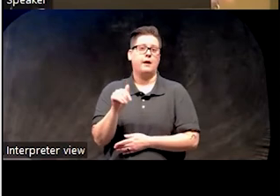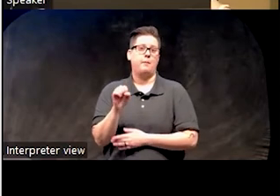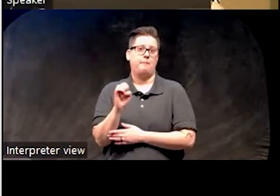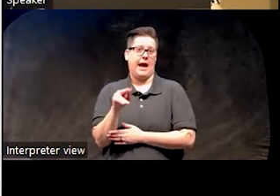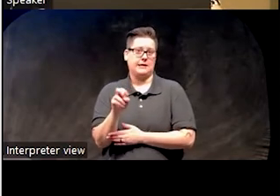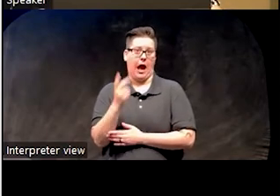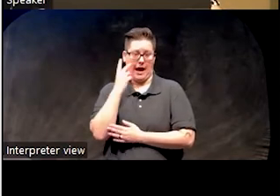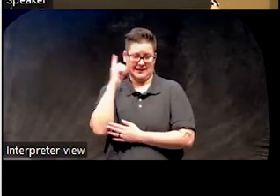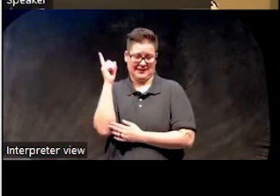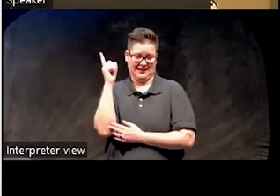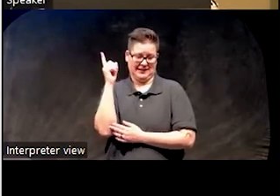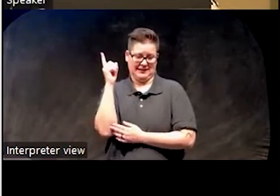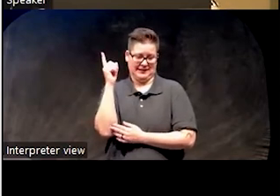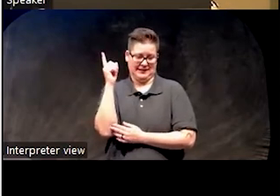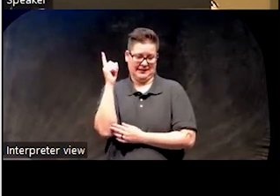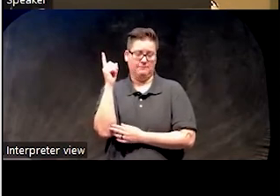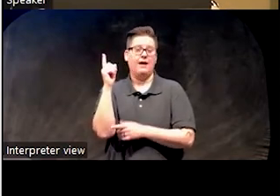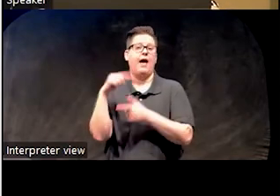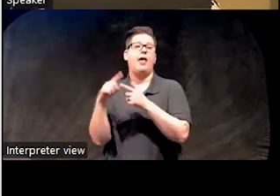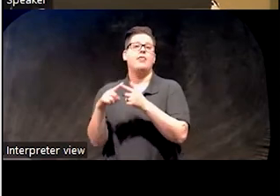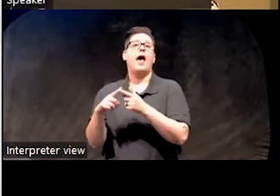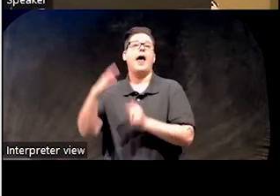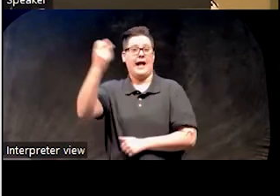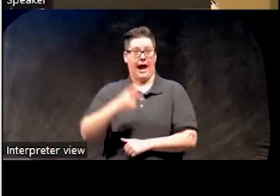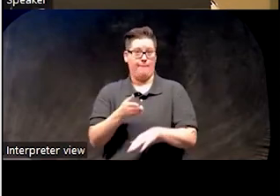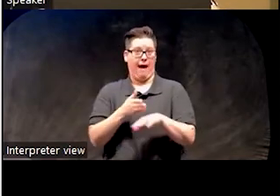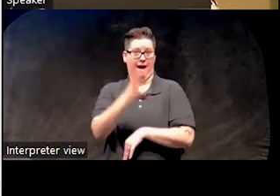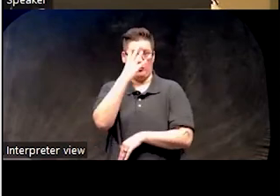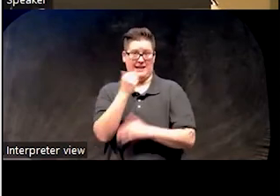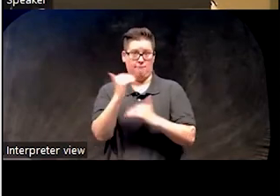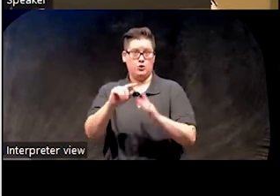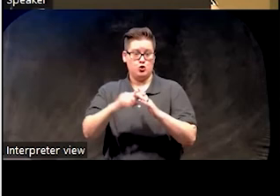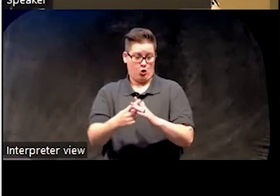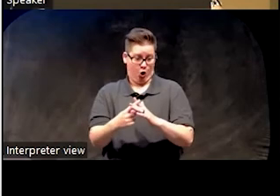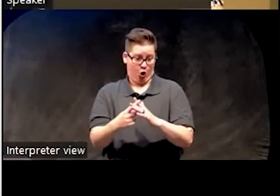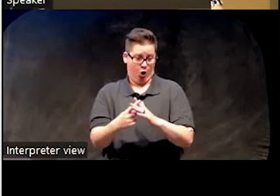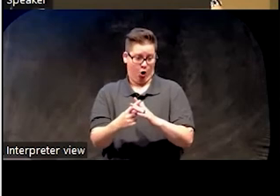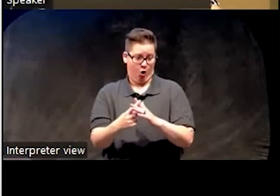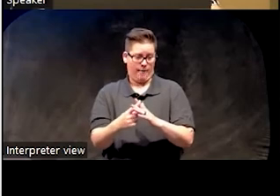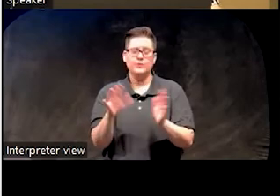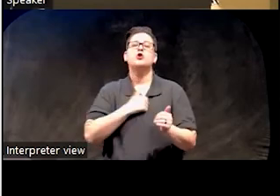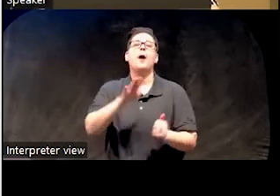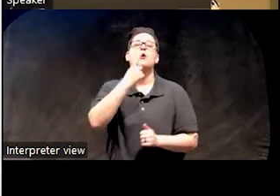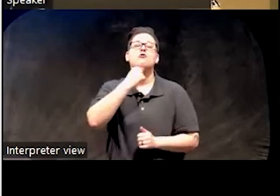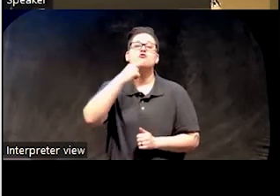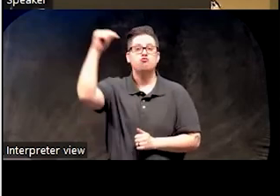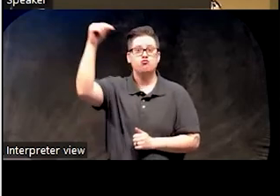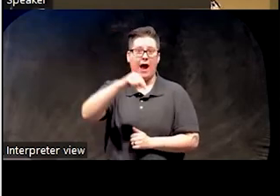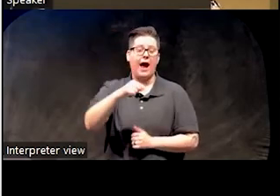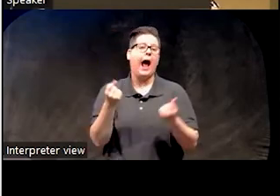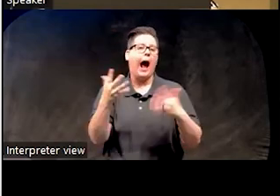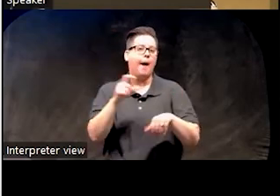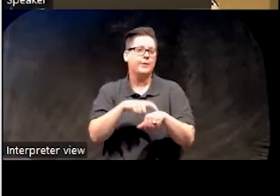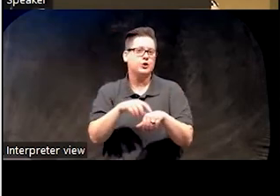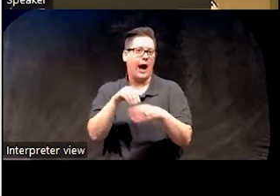you see the discrepancy when he came back after implementing sleep restriction? You can see, oh, sorry. The red line is how much time he was